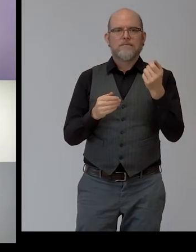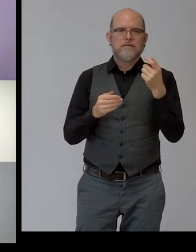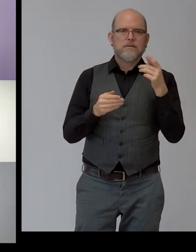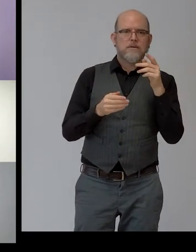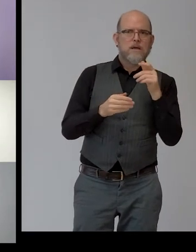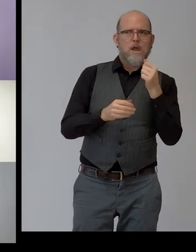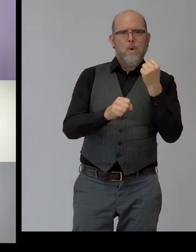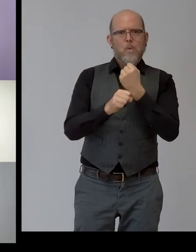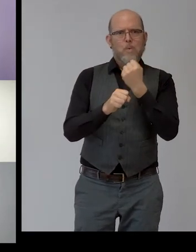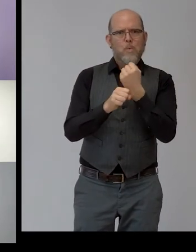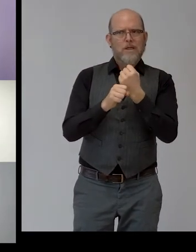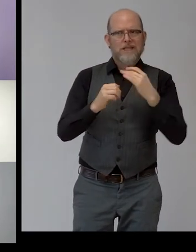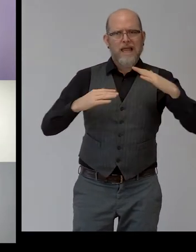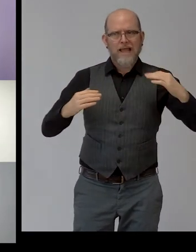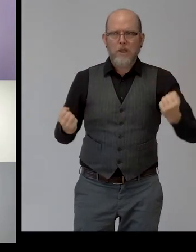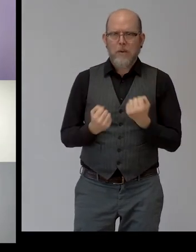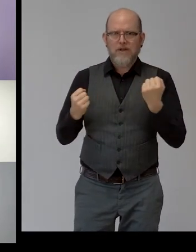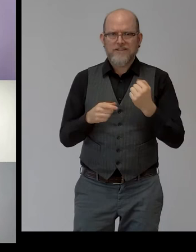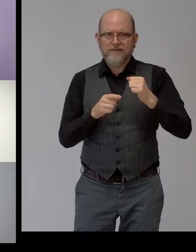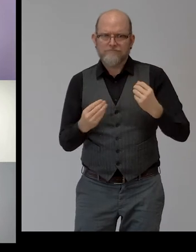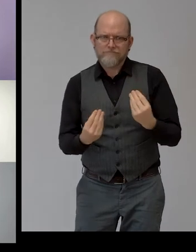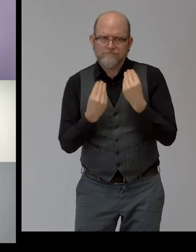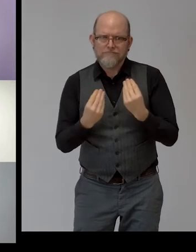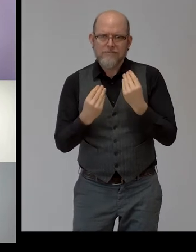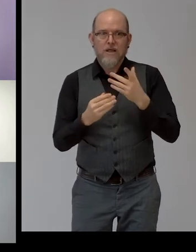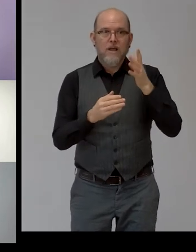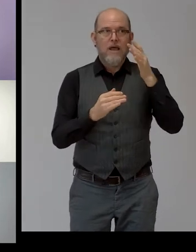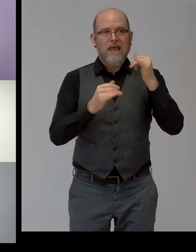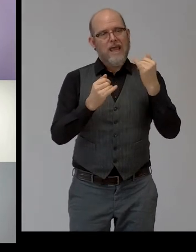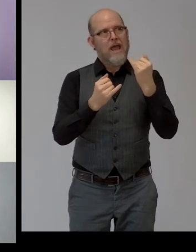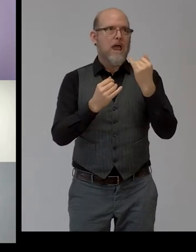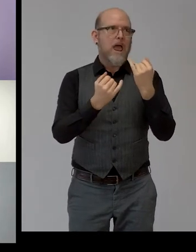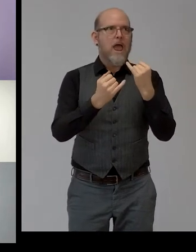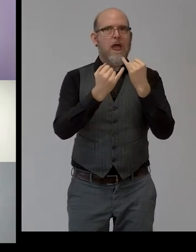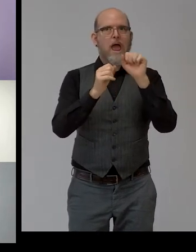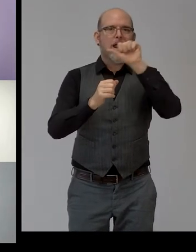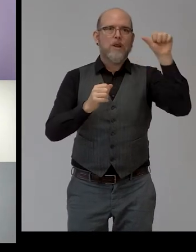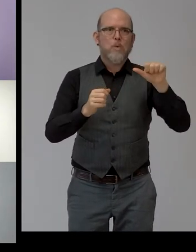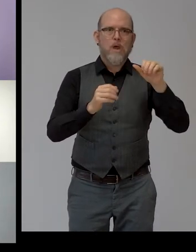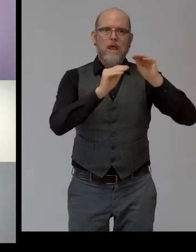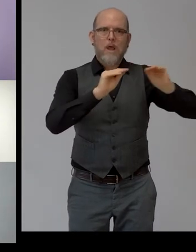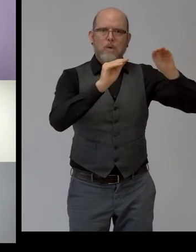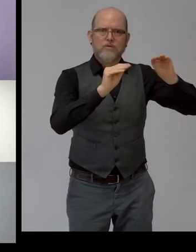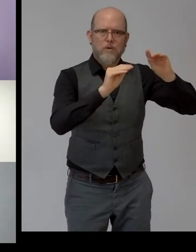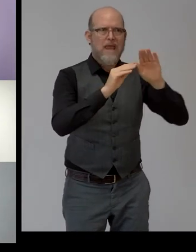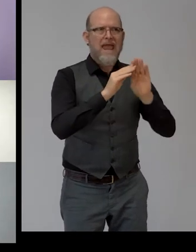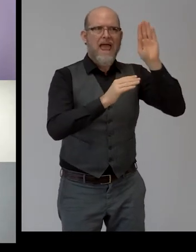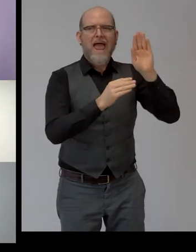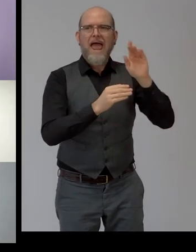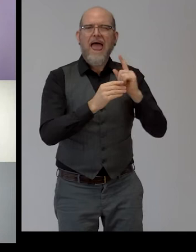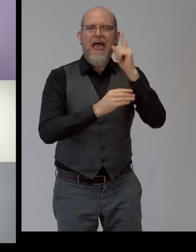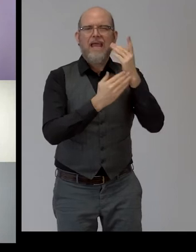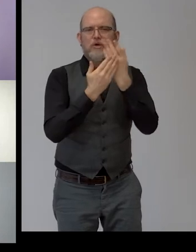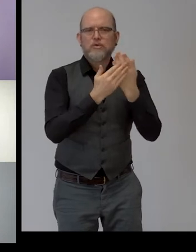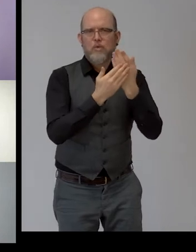the Agency on Education to support and coordinate high school vocational training programs, university-based programs and lifelong learning